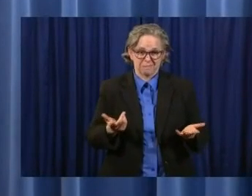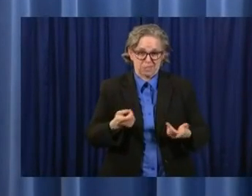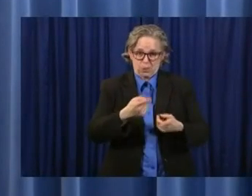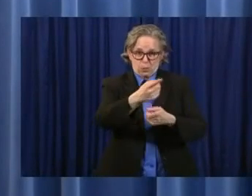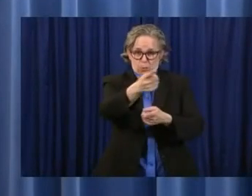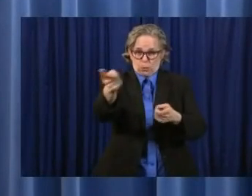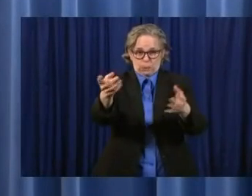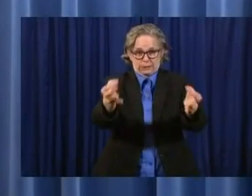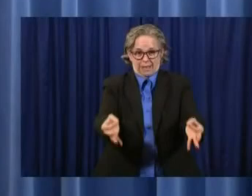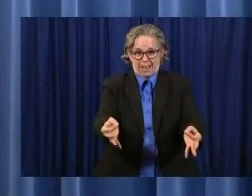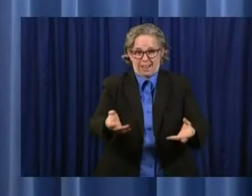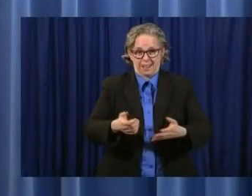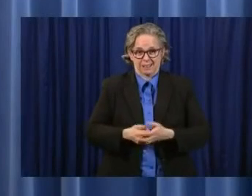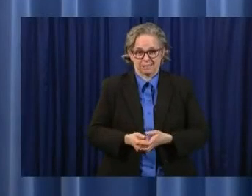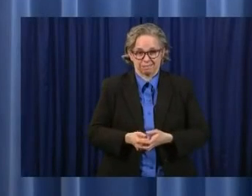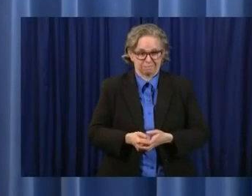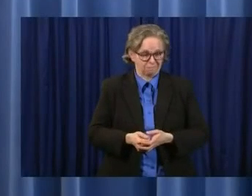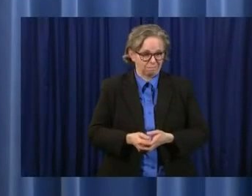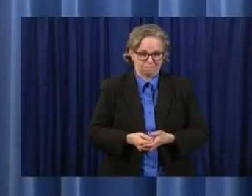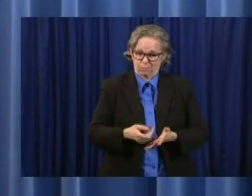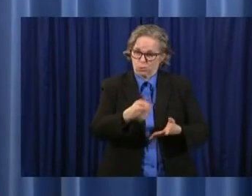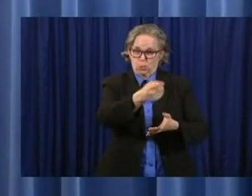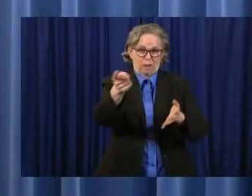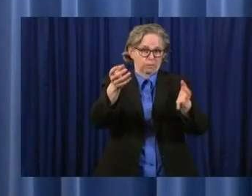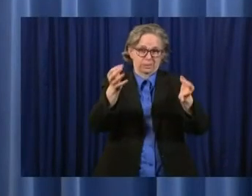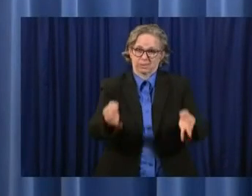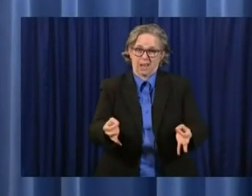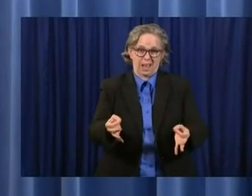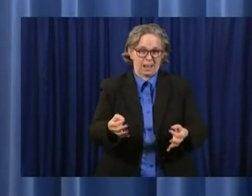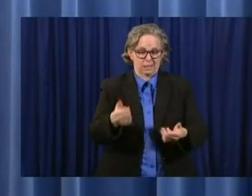uh, as, as we move forward. Um,